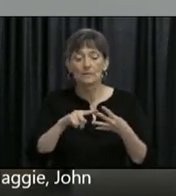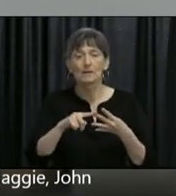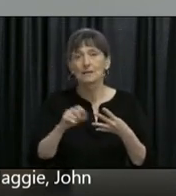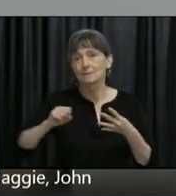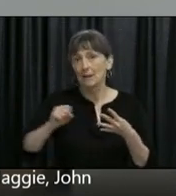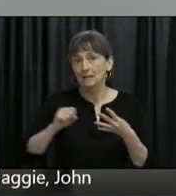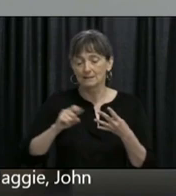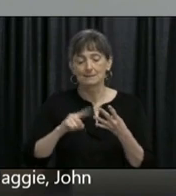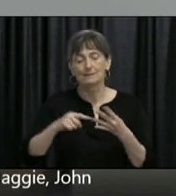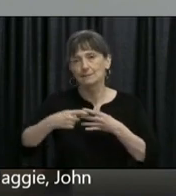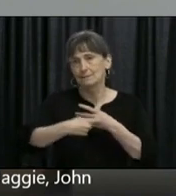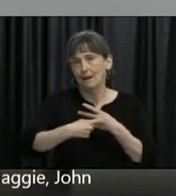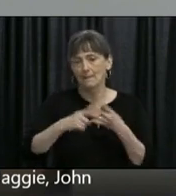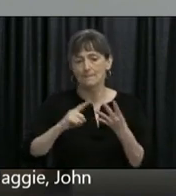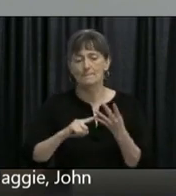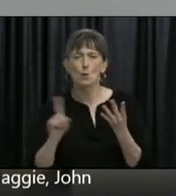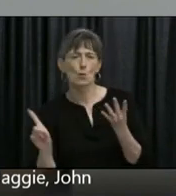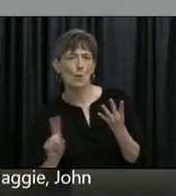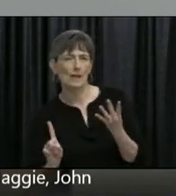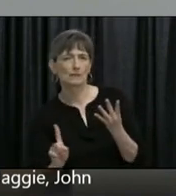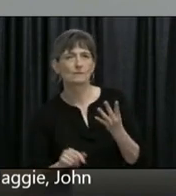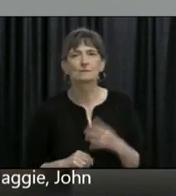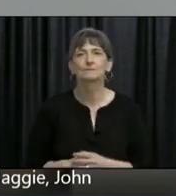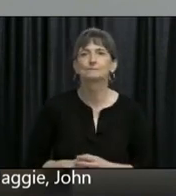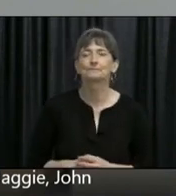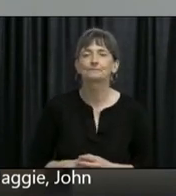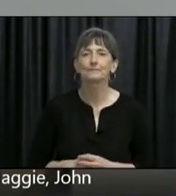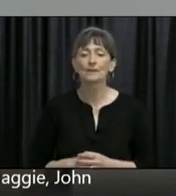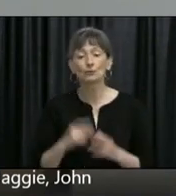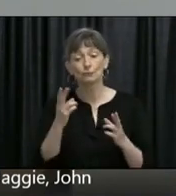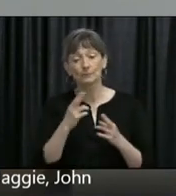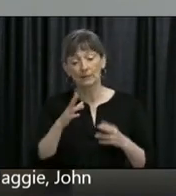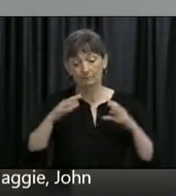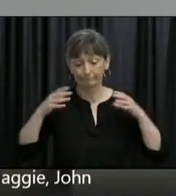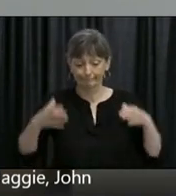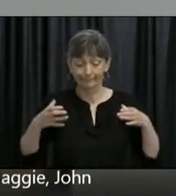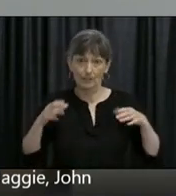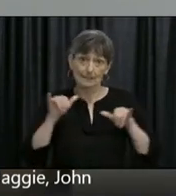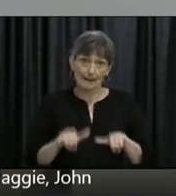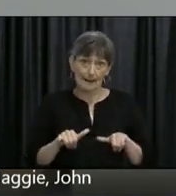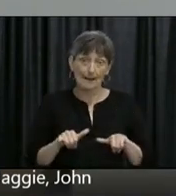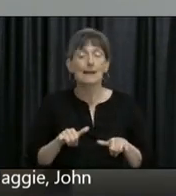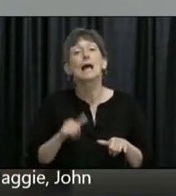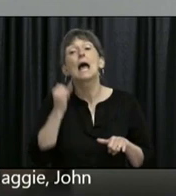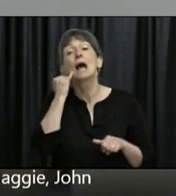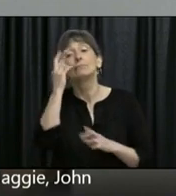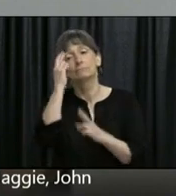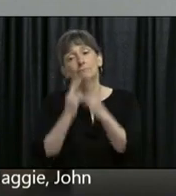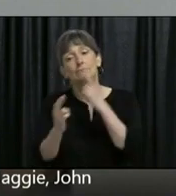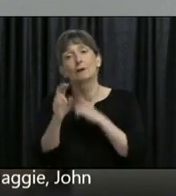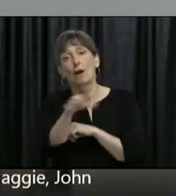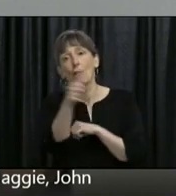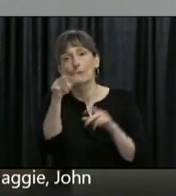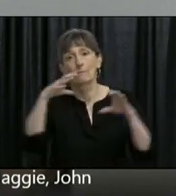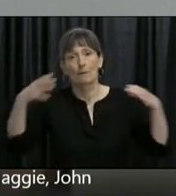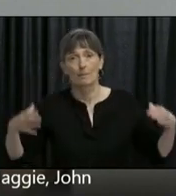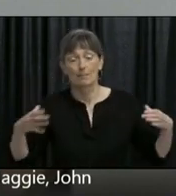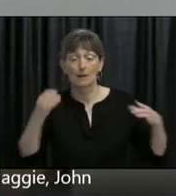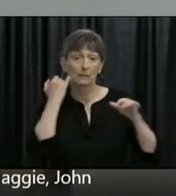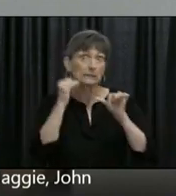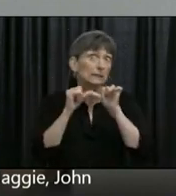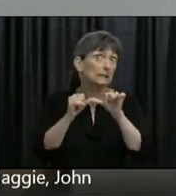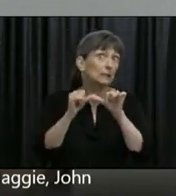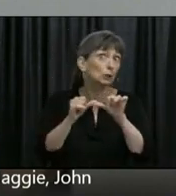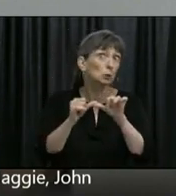after your bubble, respect it and respect everyone else's. And if we continue the way we are, then we're set for